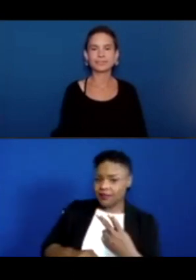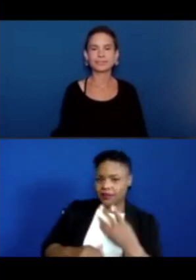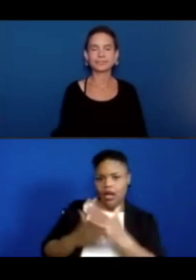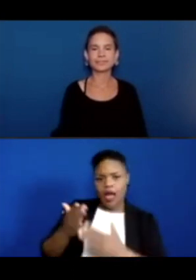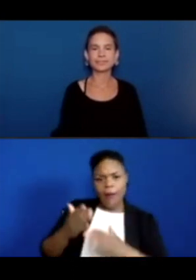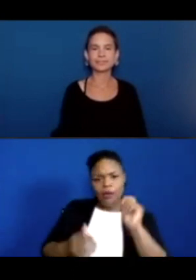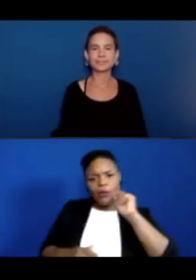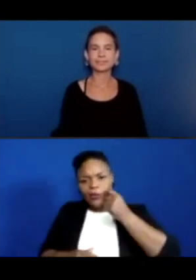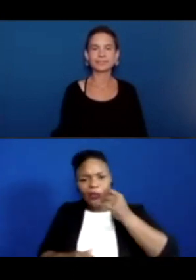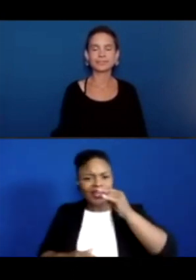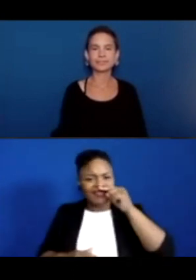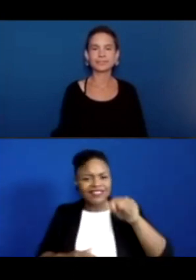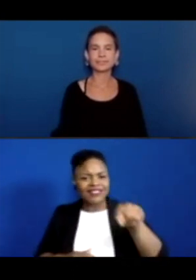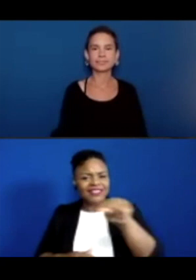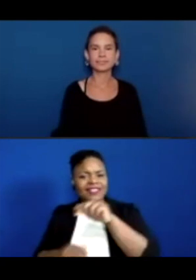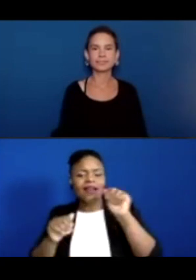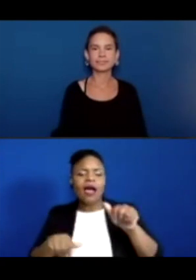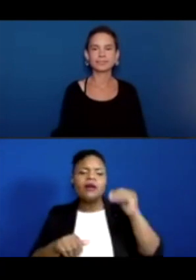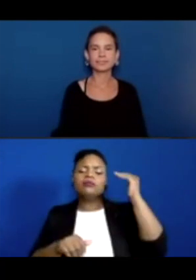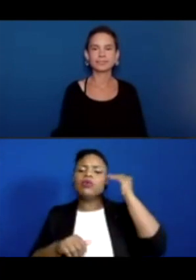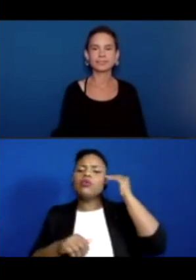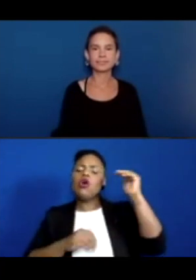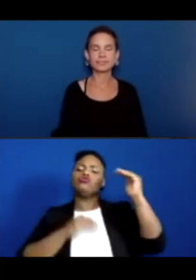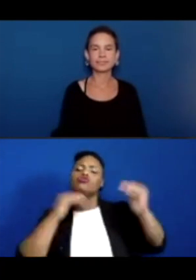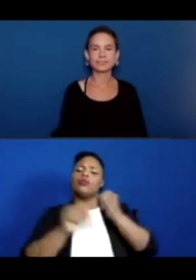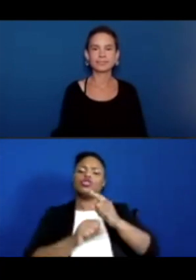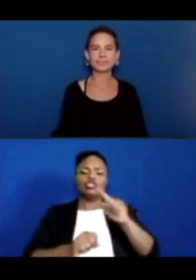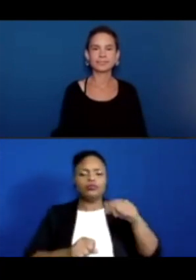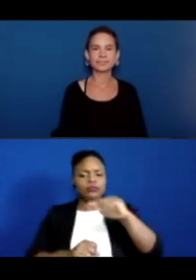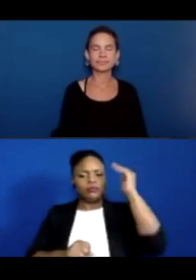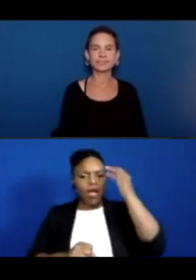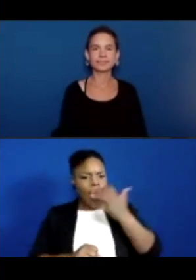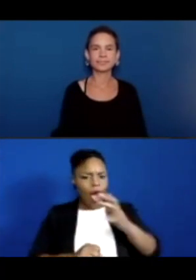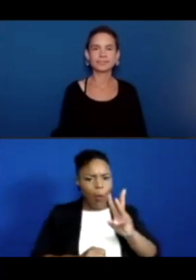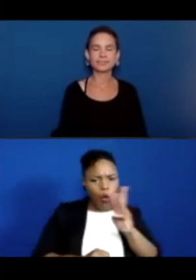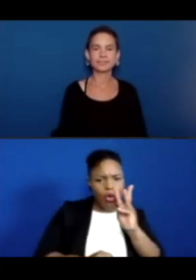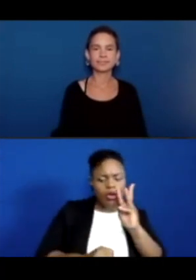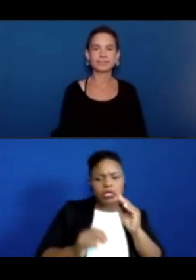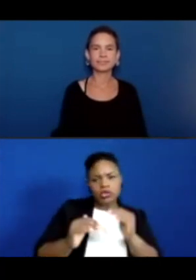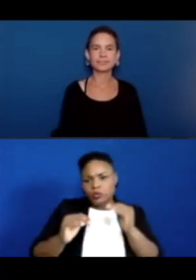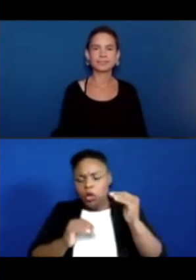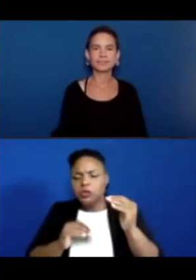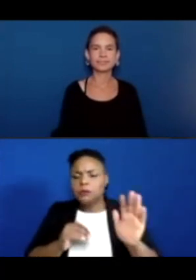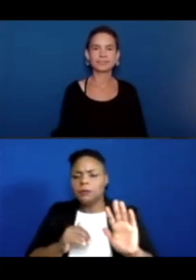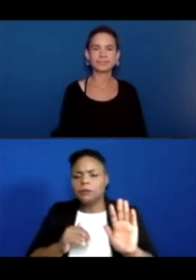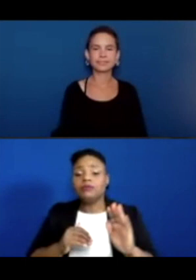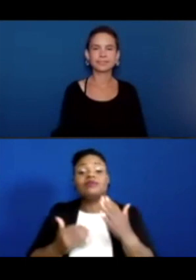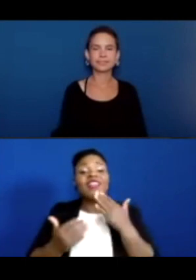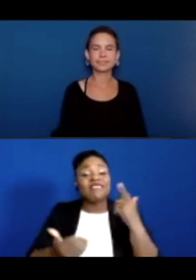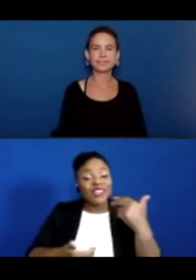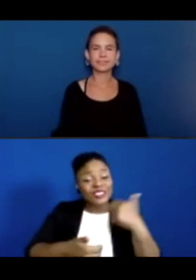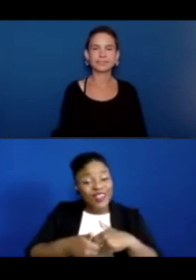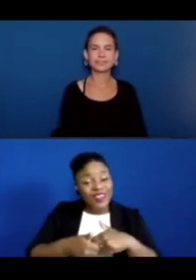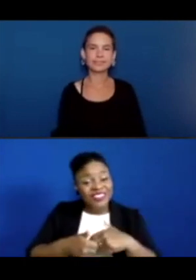the hot water to make sure it's not too hot. And you too can do this. So thanks for joining. And we'll see you next